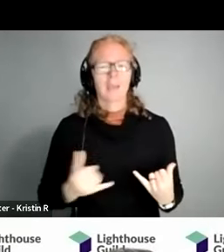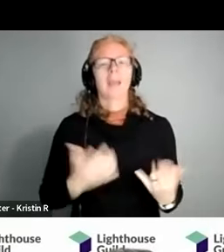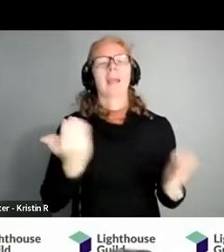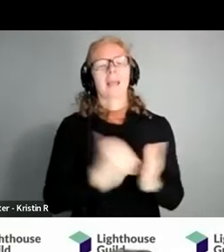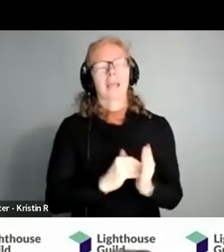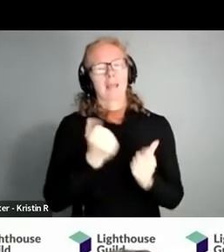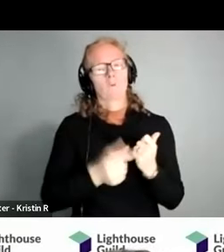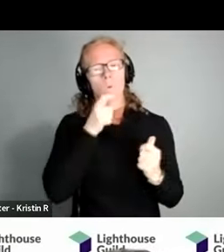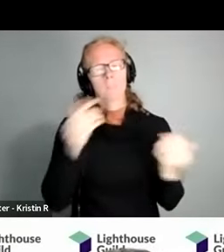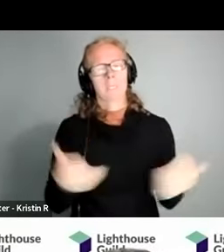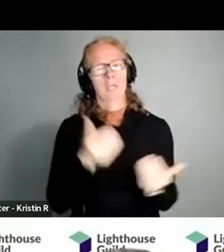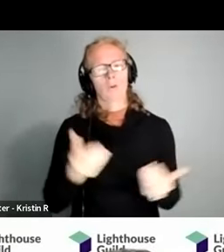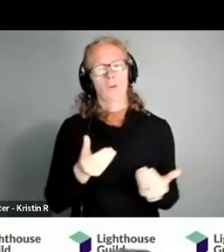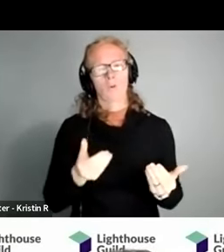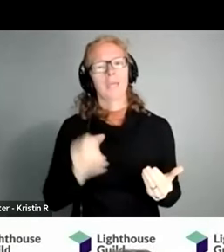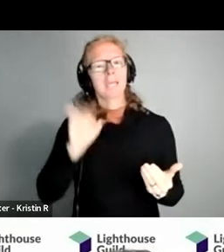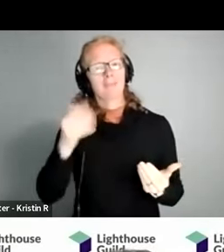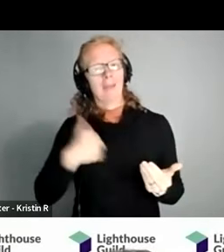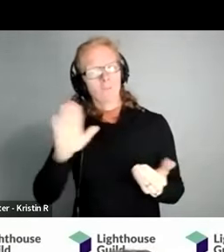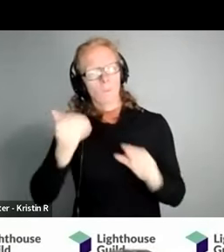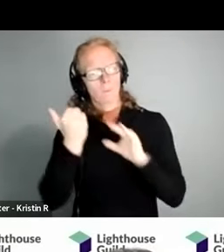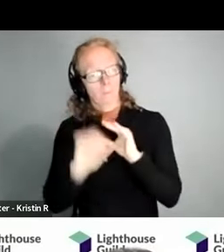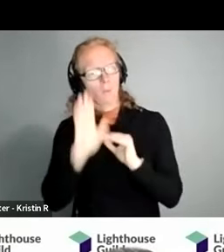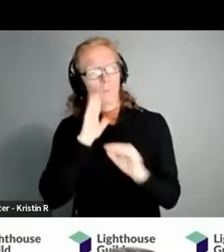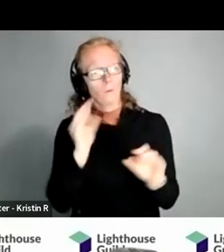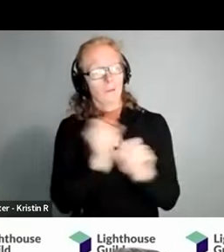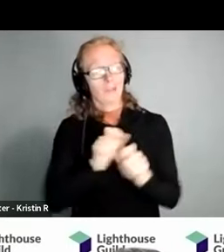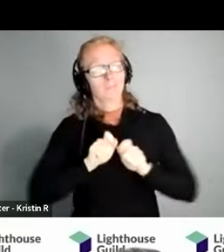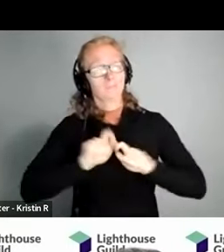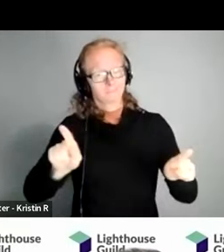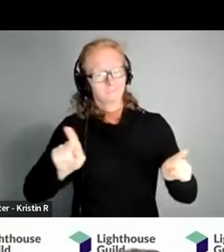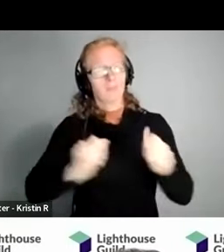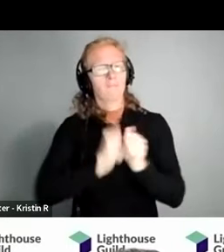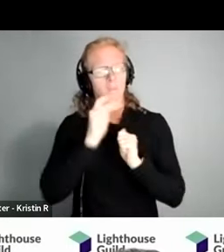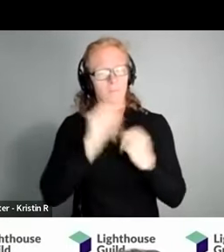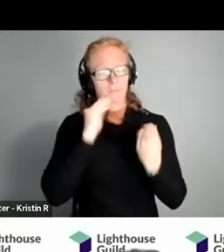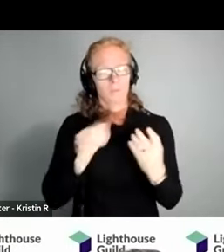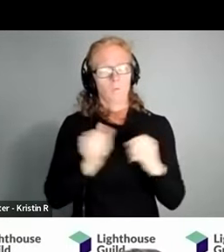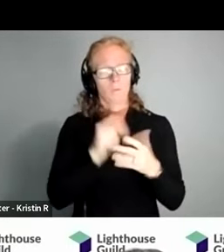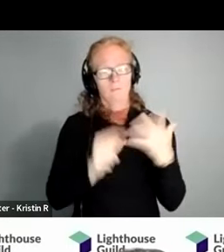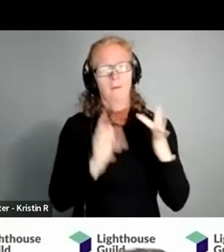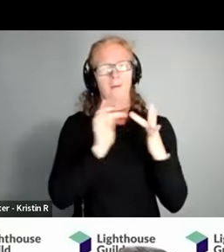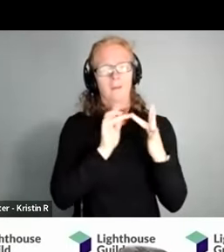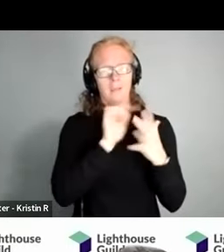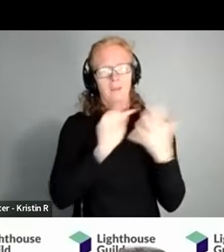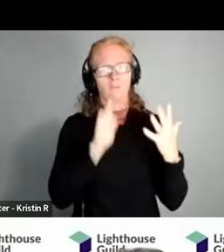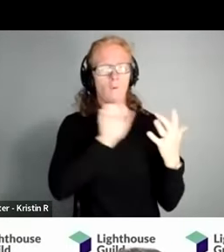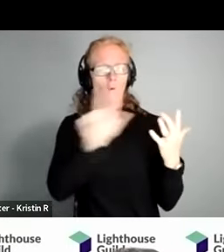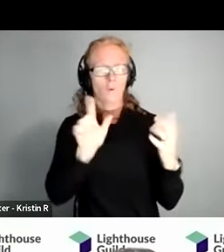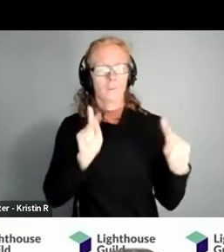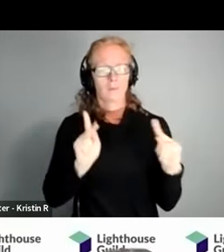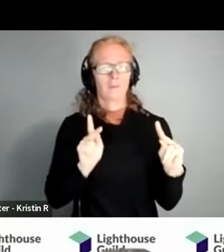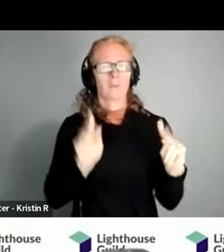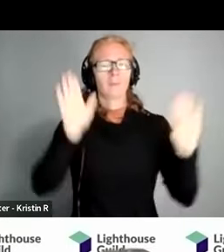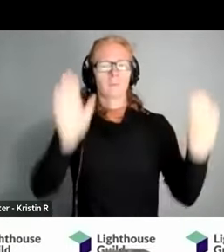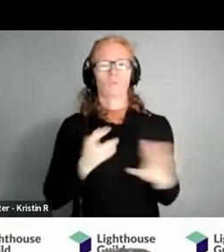everyone who's on that we have an email for um we'll be getting follow-up information with contact information and the incredible